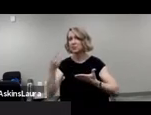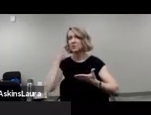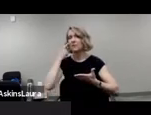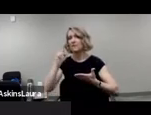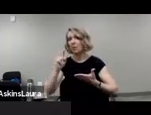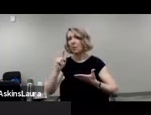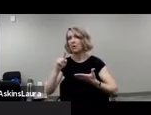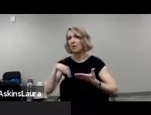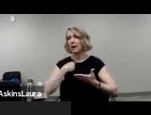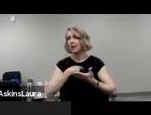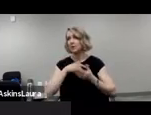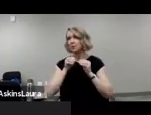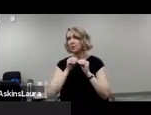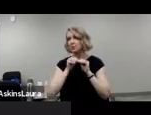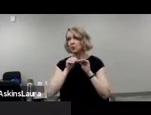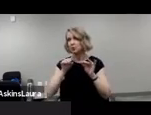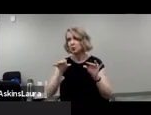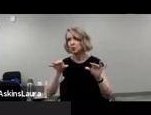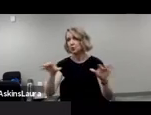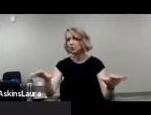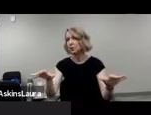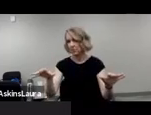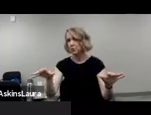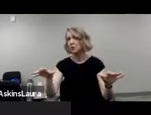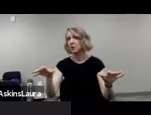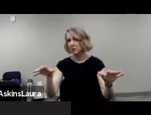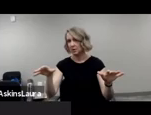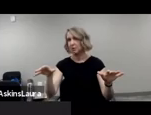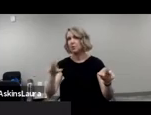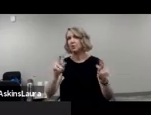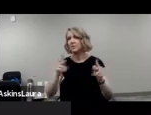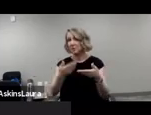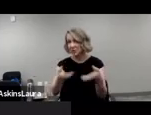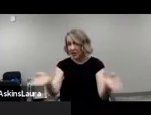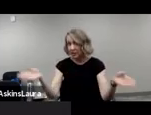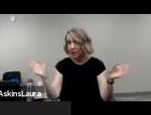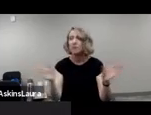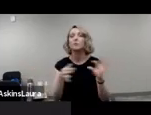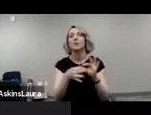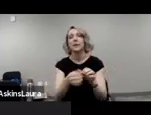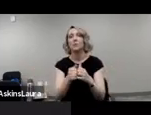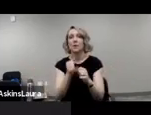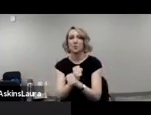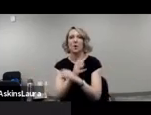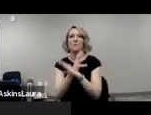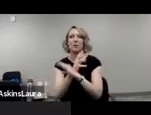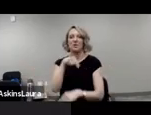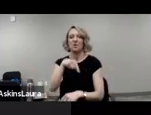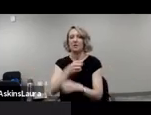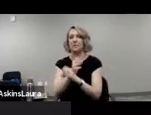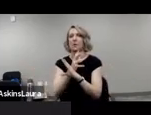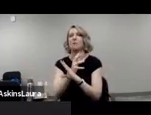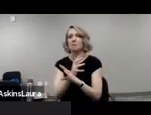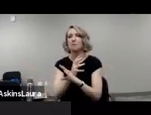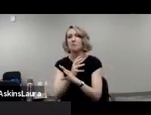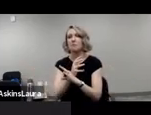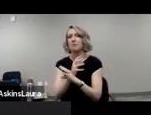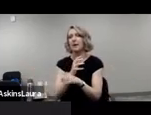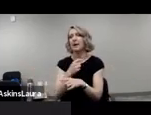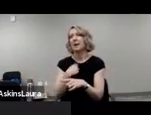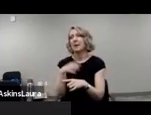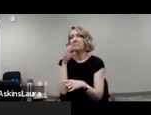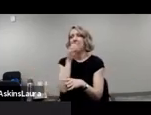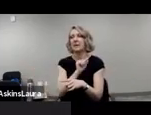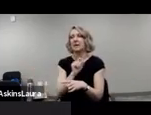distributing to people generally as part of this webinar. And I'm sure Selen can say more about that